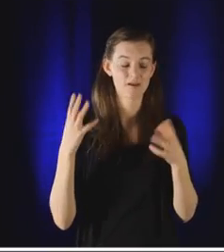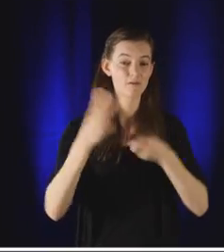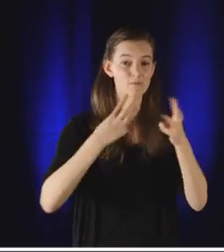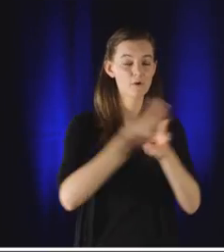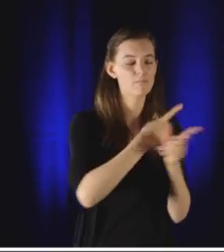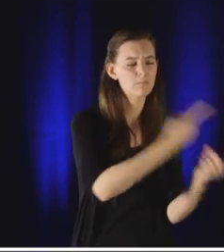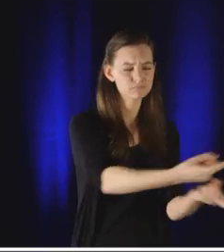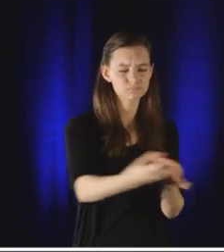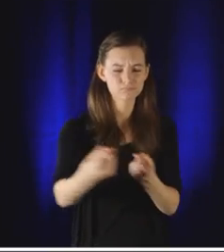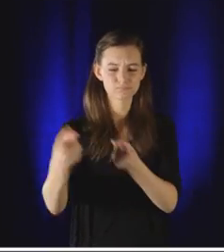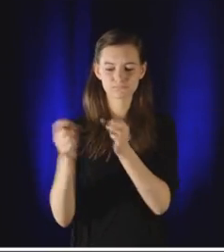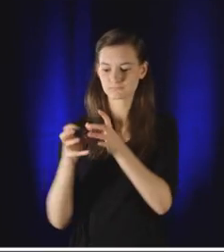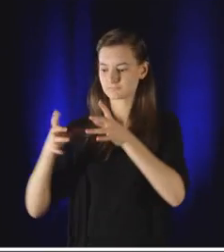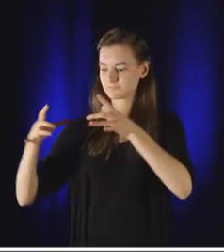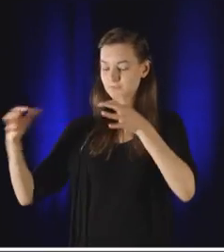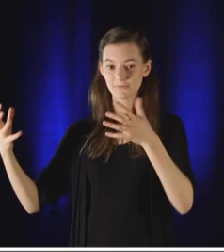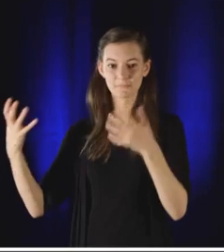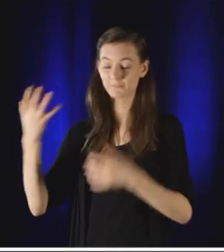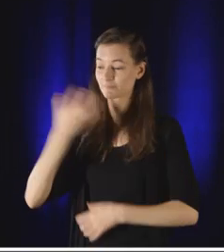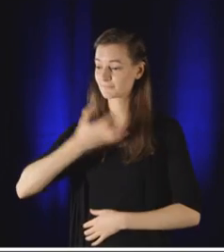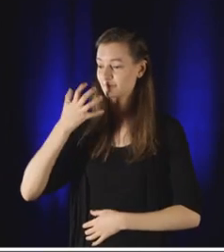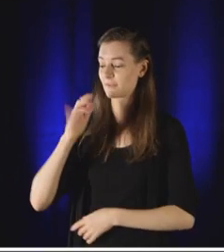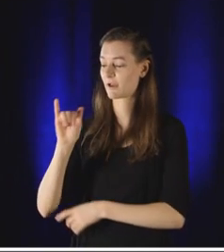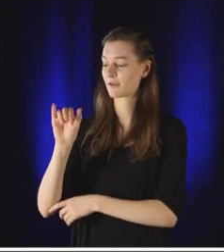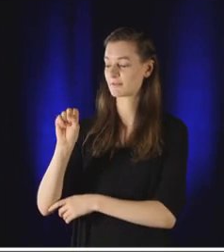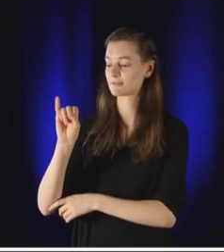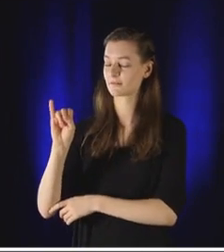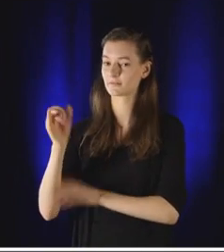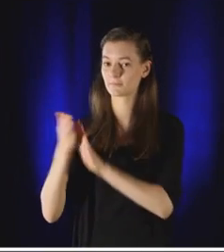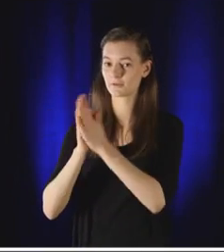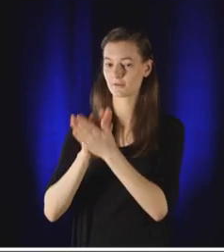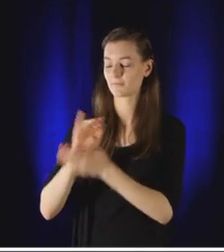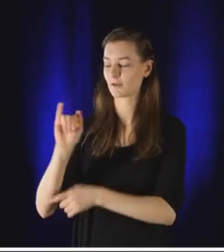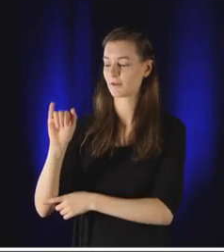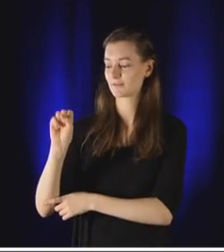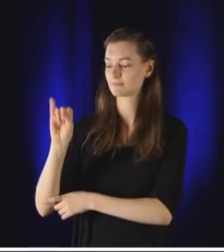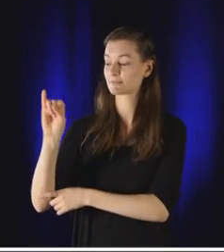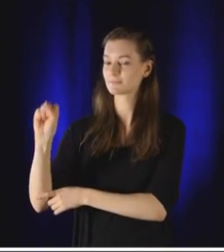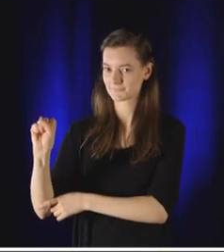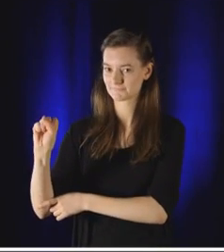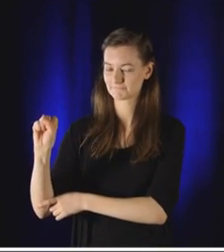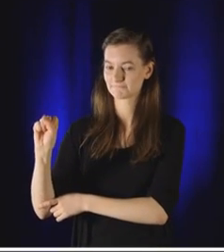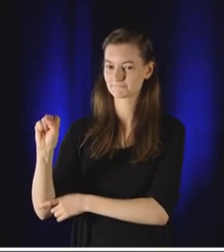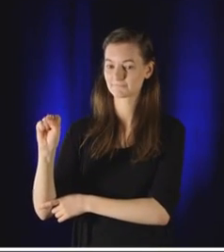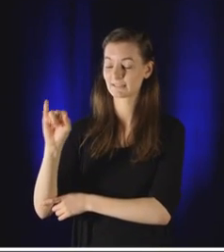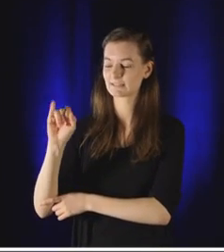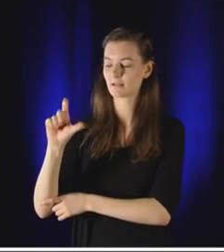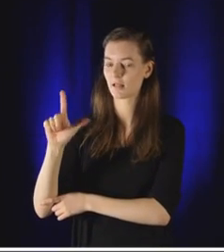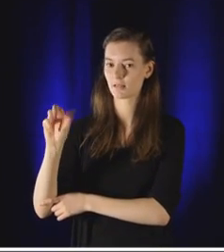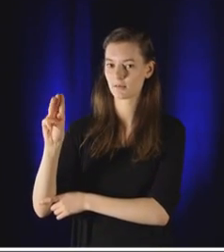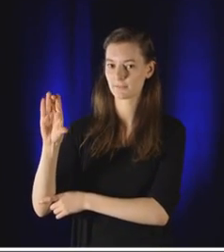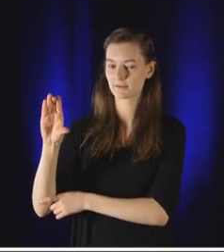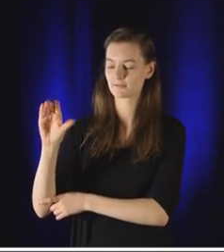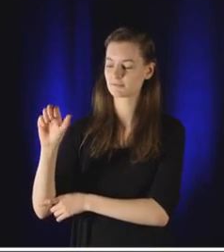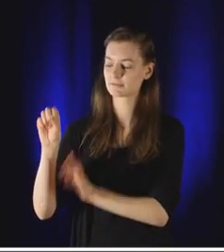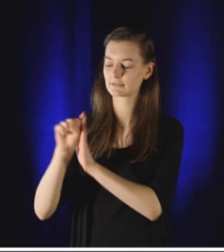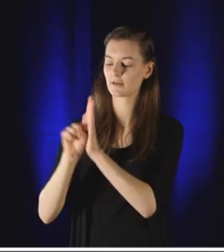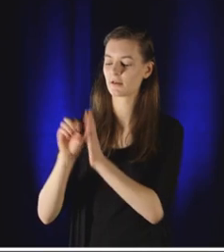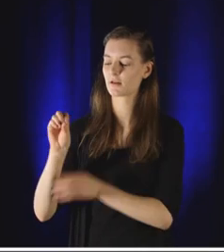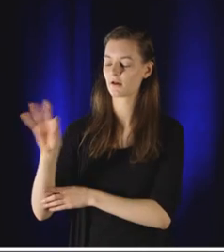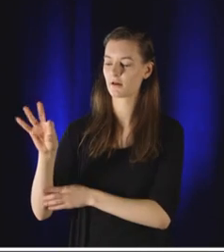than ever, attracting recruits from across the globe, and ISIS becomes ISIS, the Islamic state of Iraq and Syria.